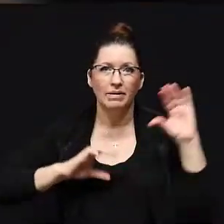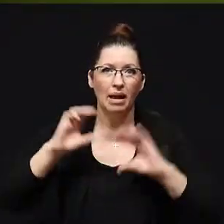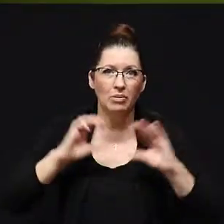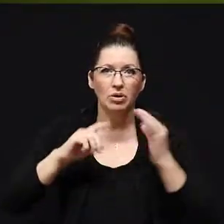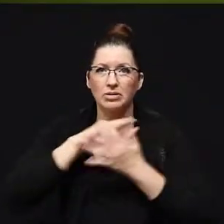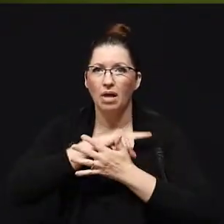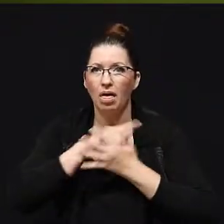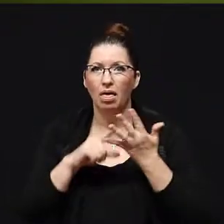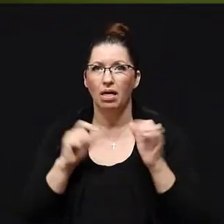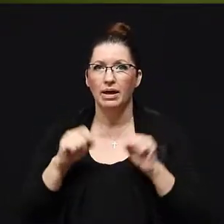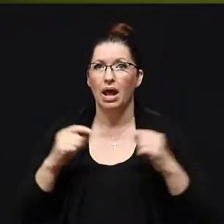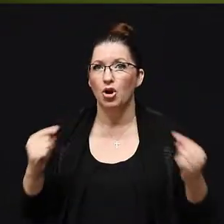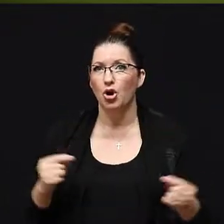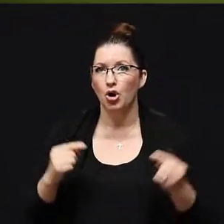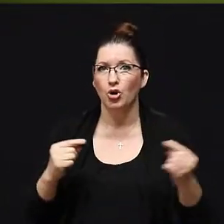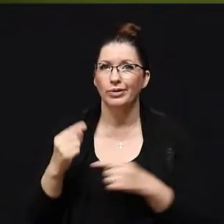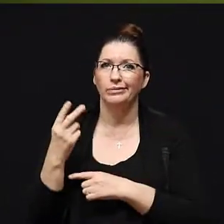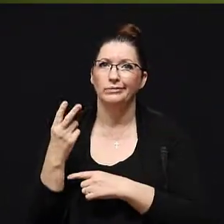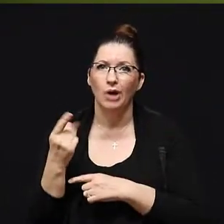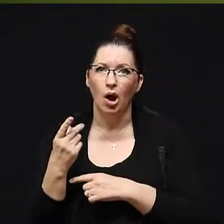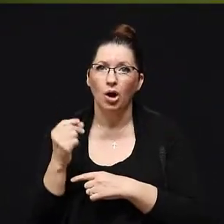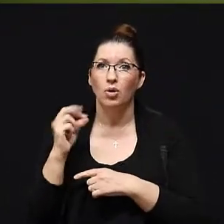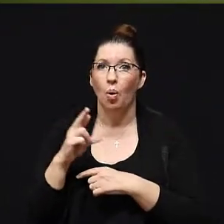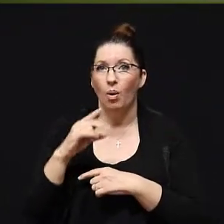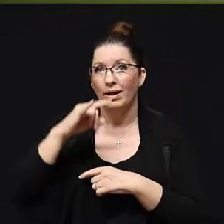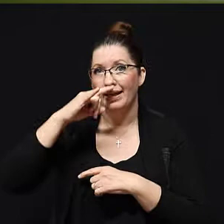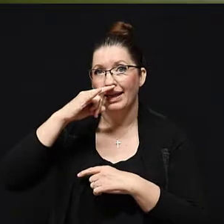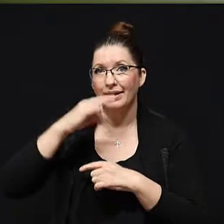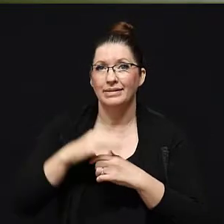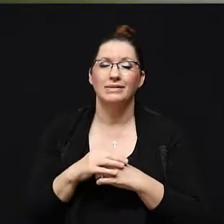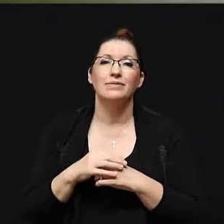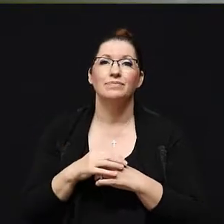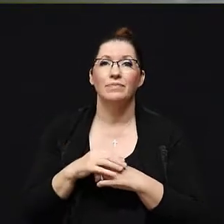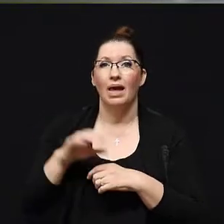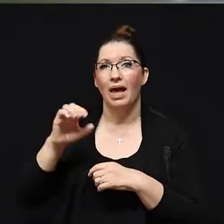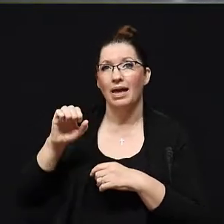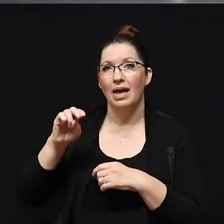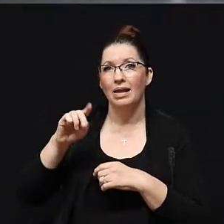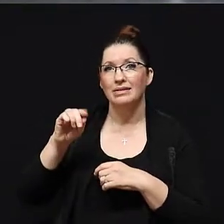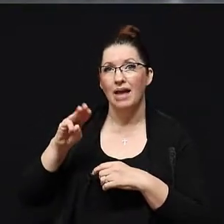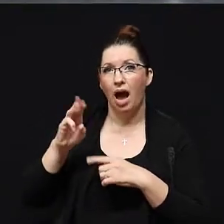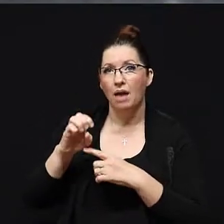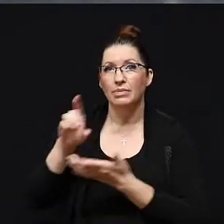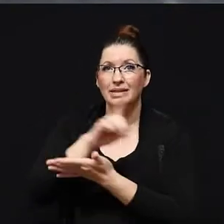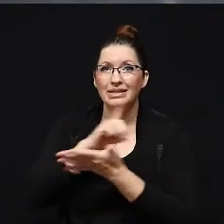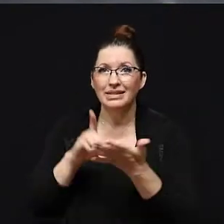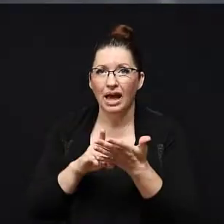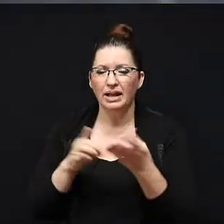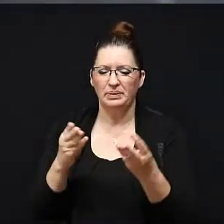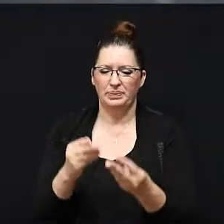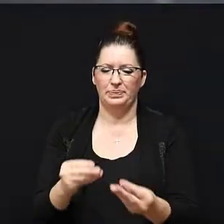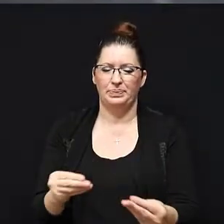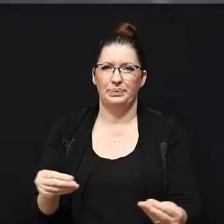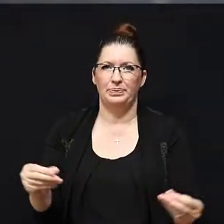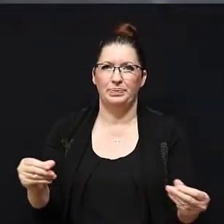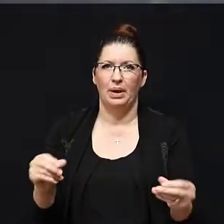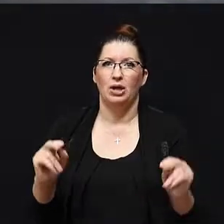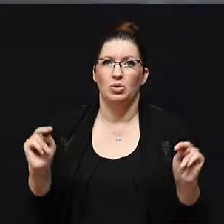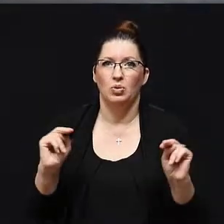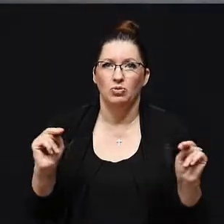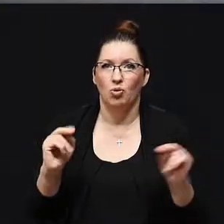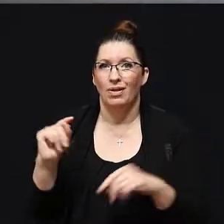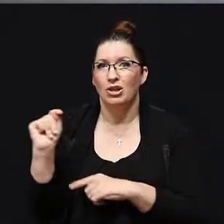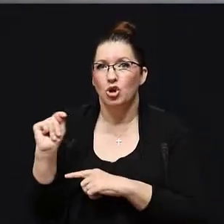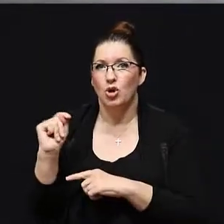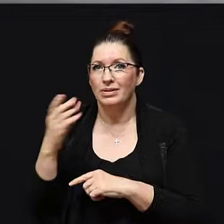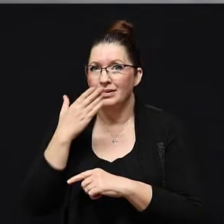that can be harmful to your dog or your kids. The enzyme is designed to break down the urine smell so that any odor that